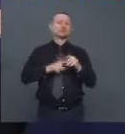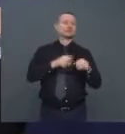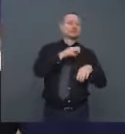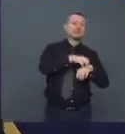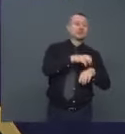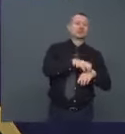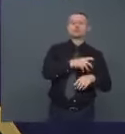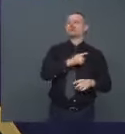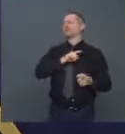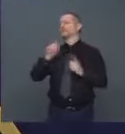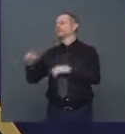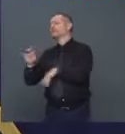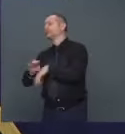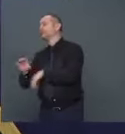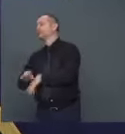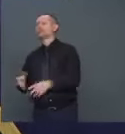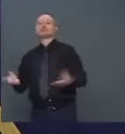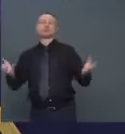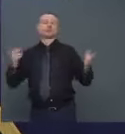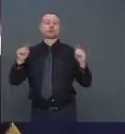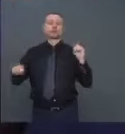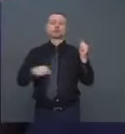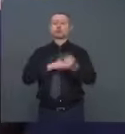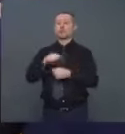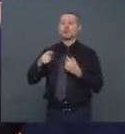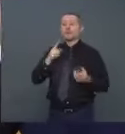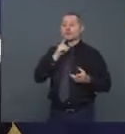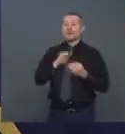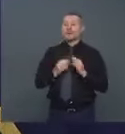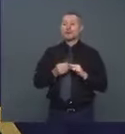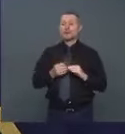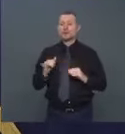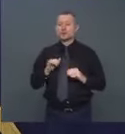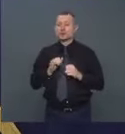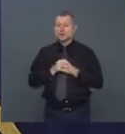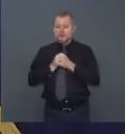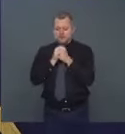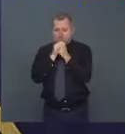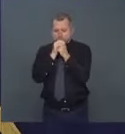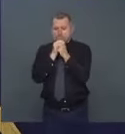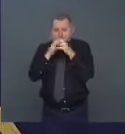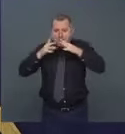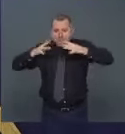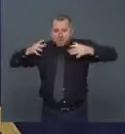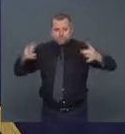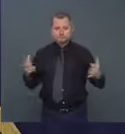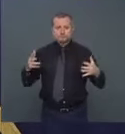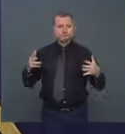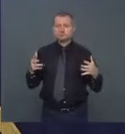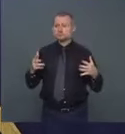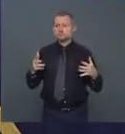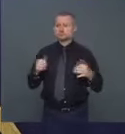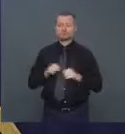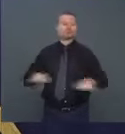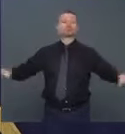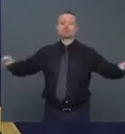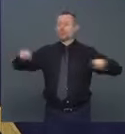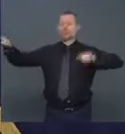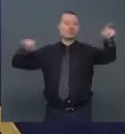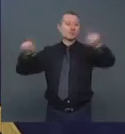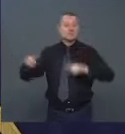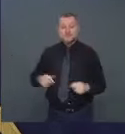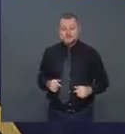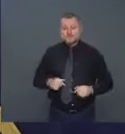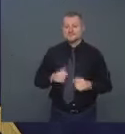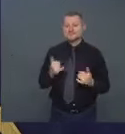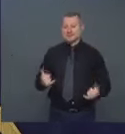to churches. The numbers balloon. So now there's a real issue to deal with.